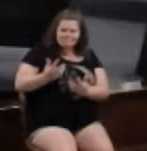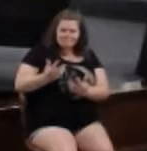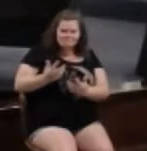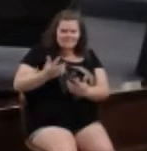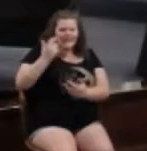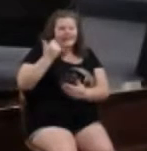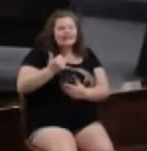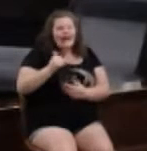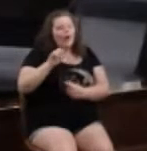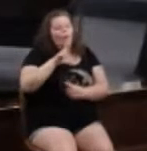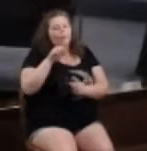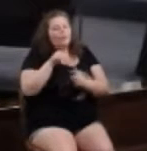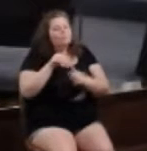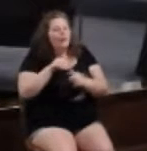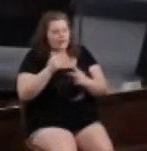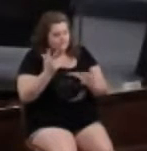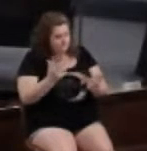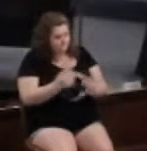yourself this thing.